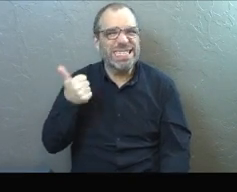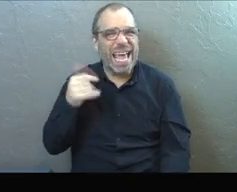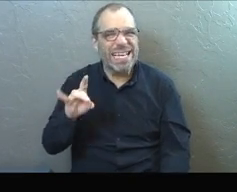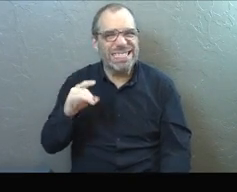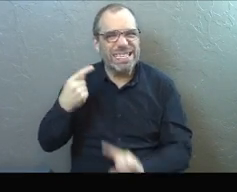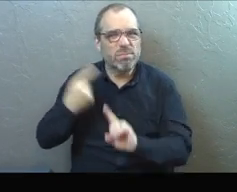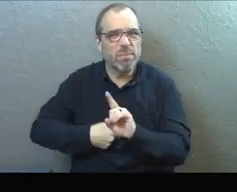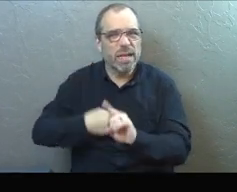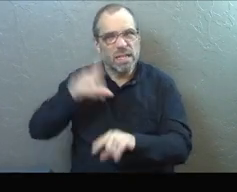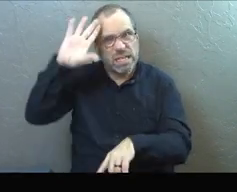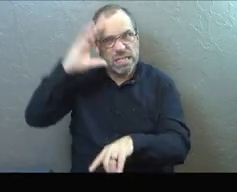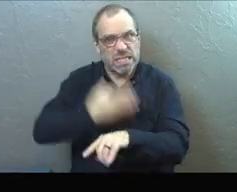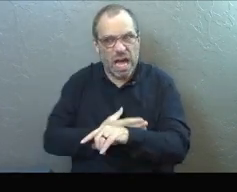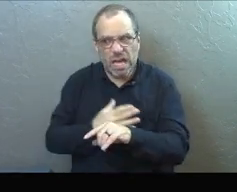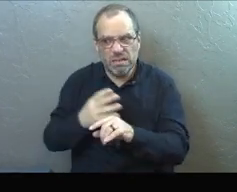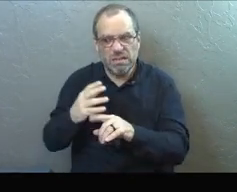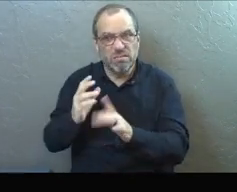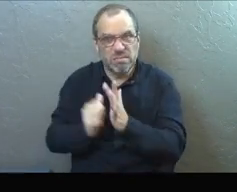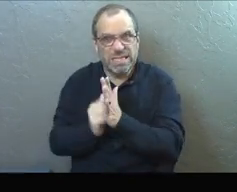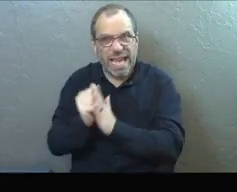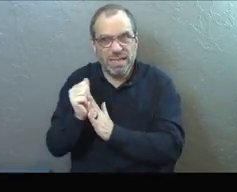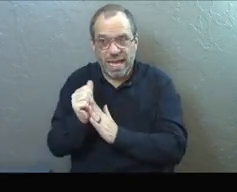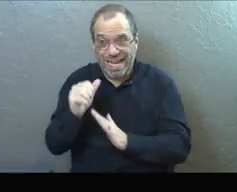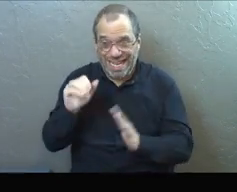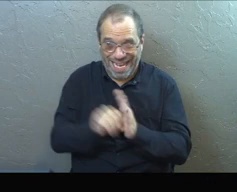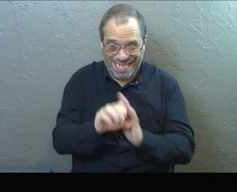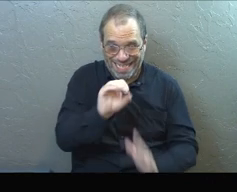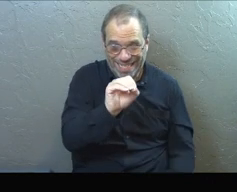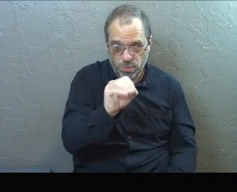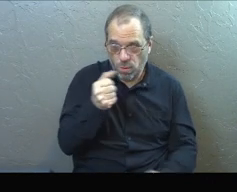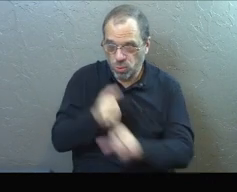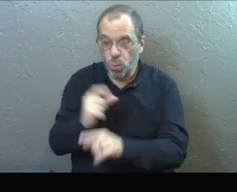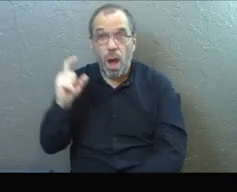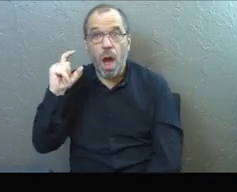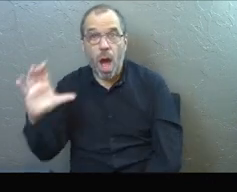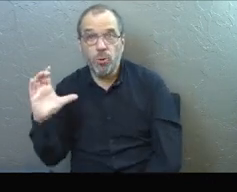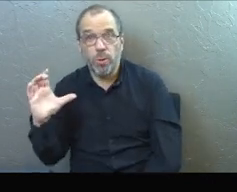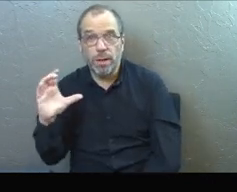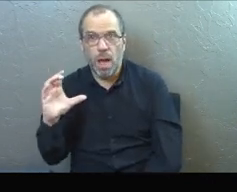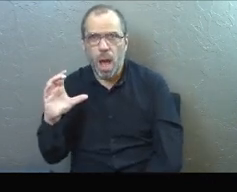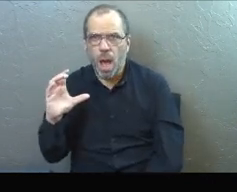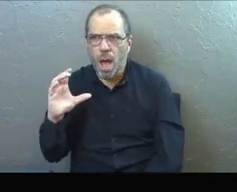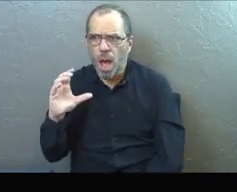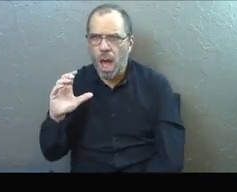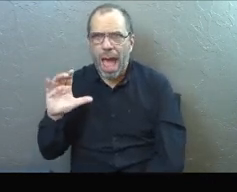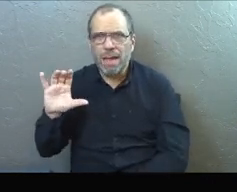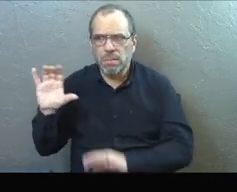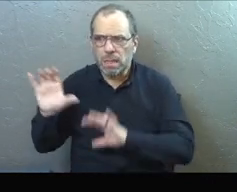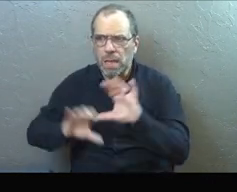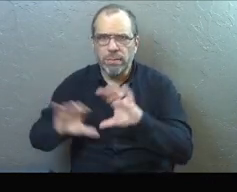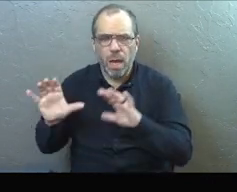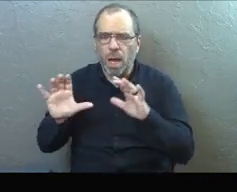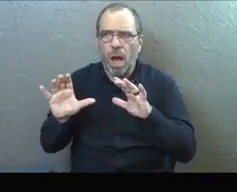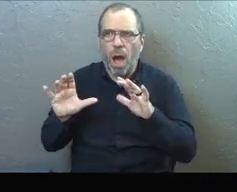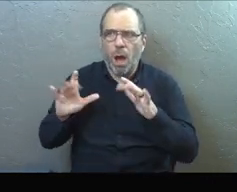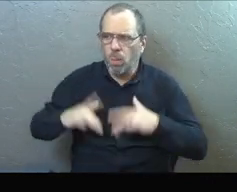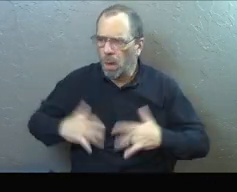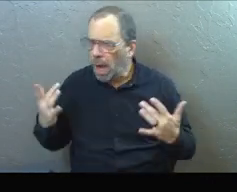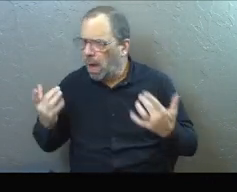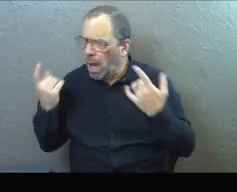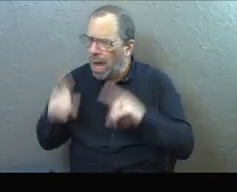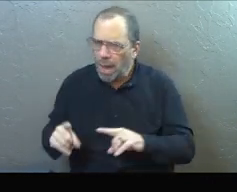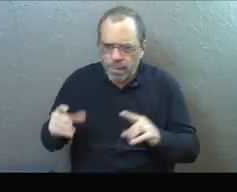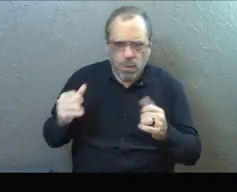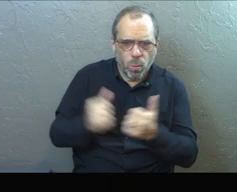And it was kind of one of those situations that went from zero to 100. And the conversation was just, we don't know what's going to